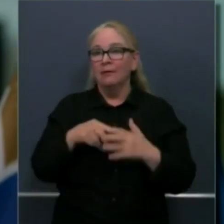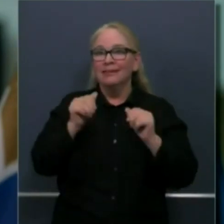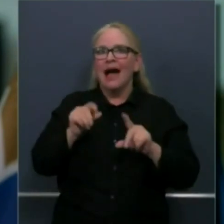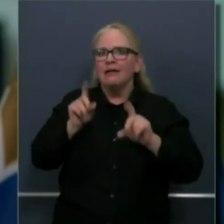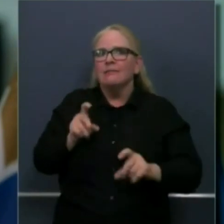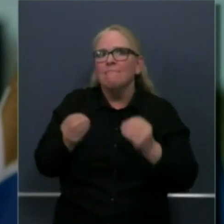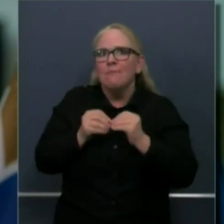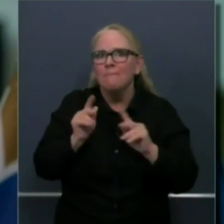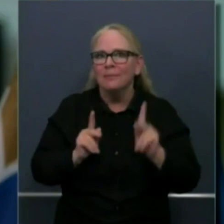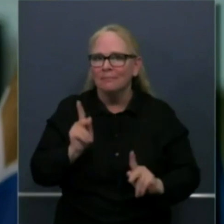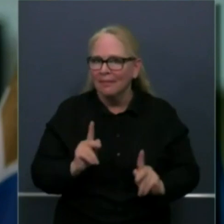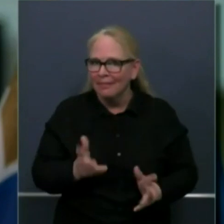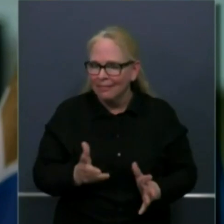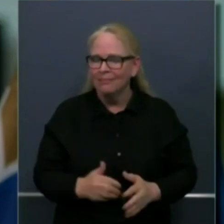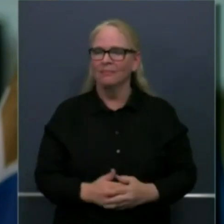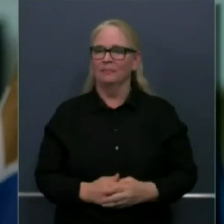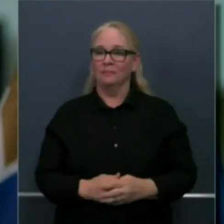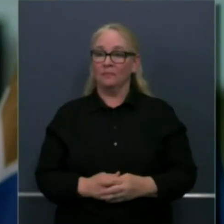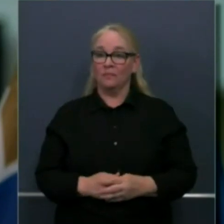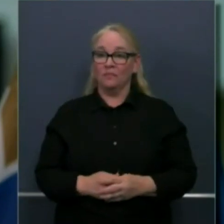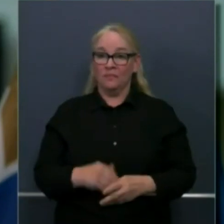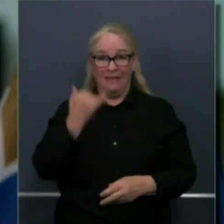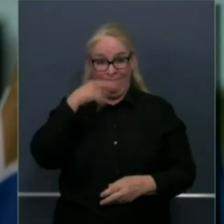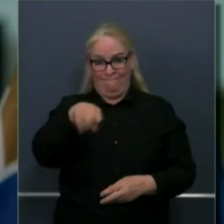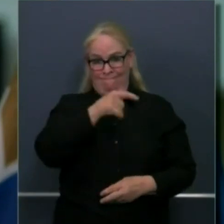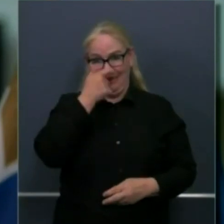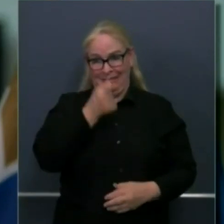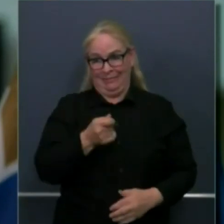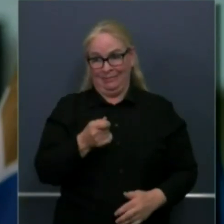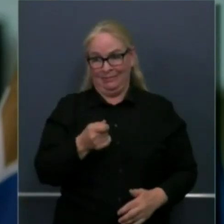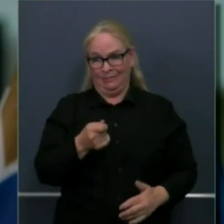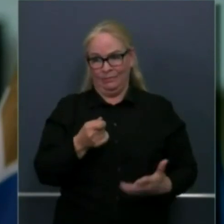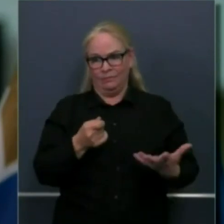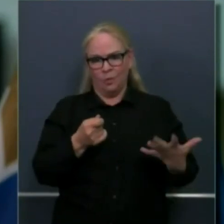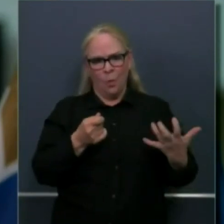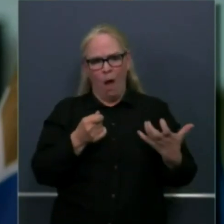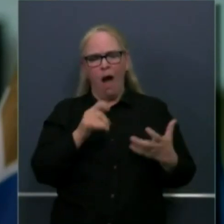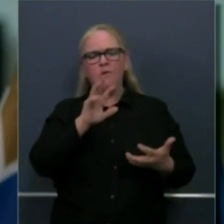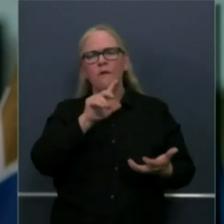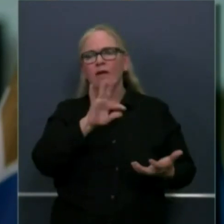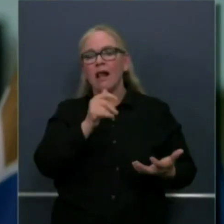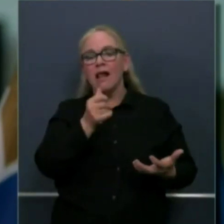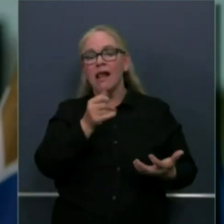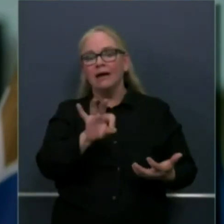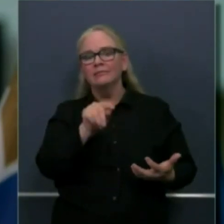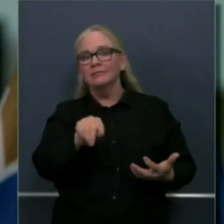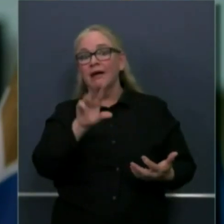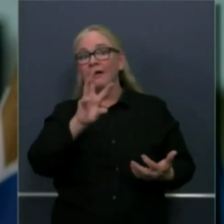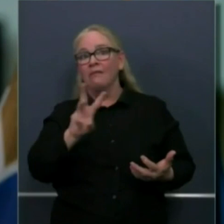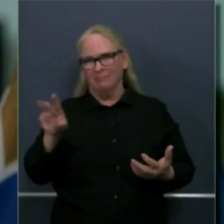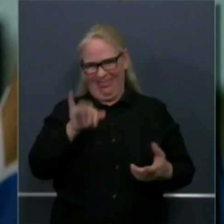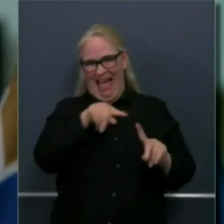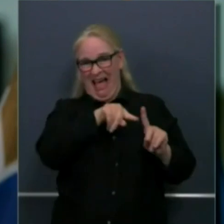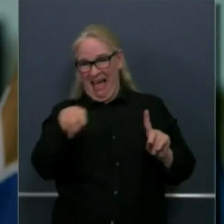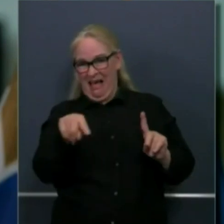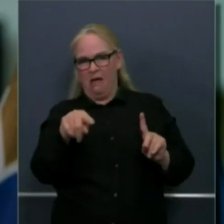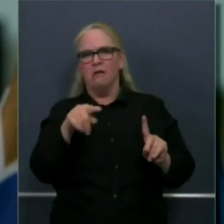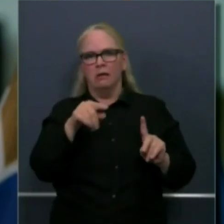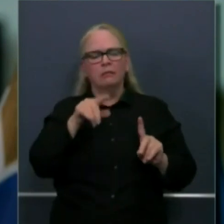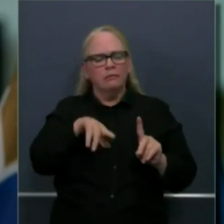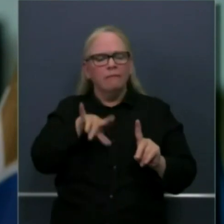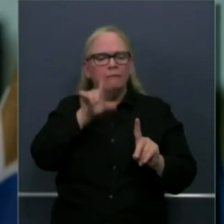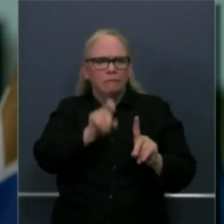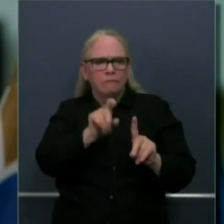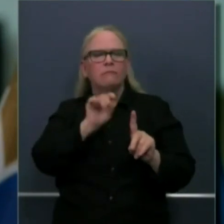COVID19.ca.gov website COVID19.ca.gov website click in the testing button and you could put